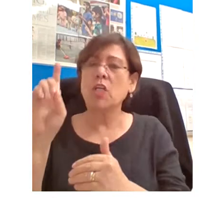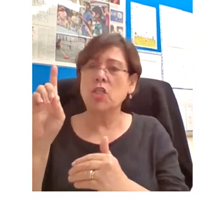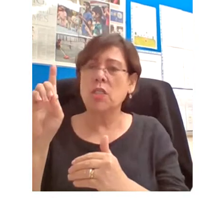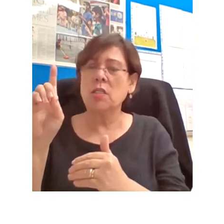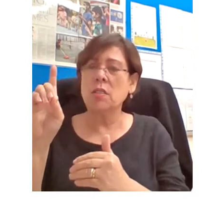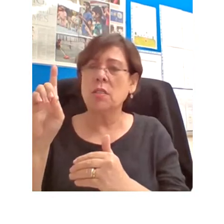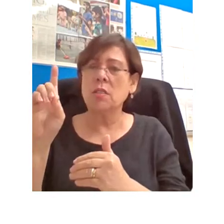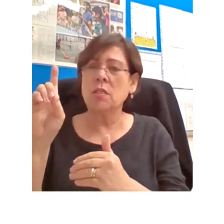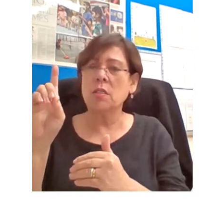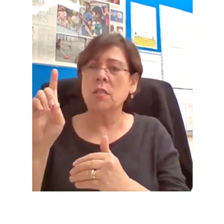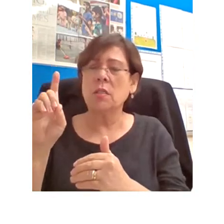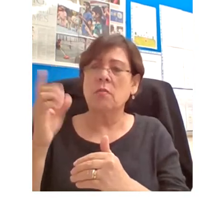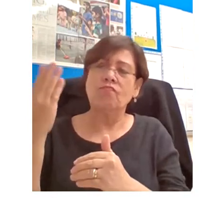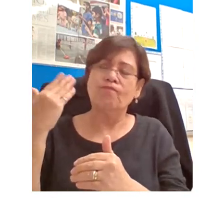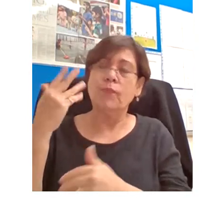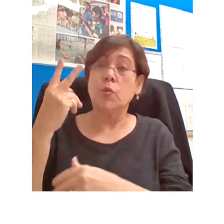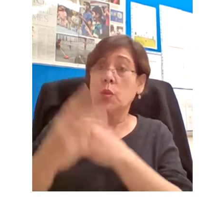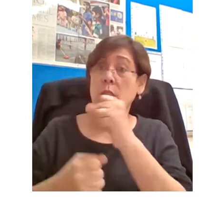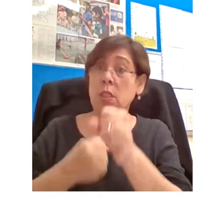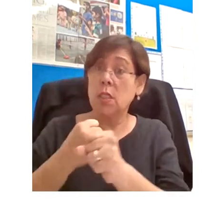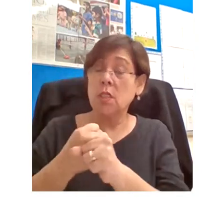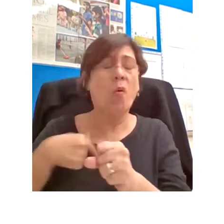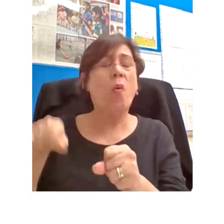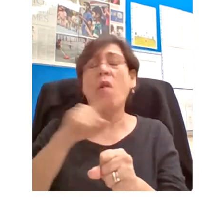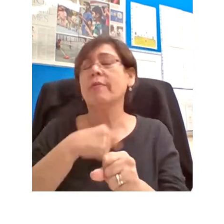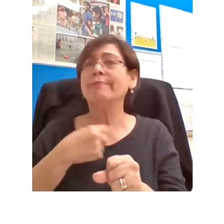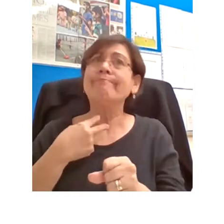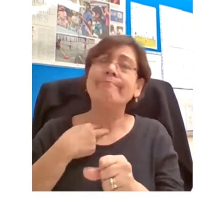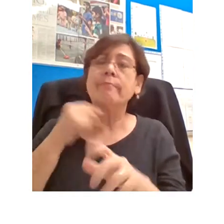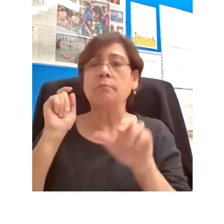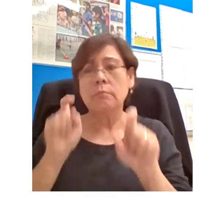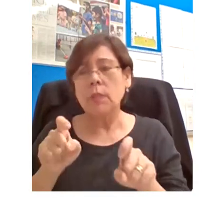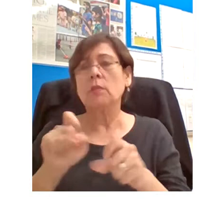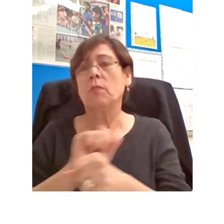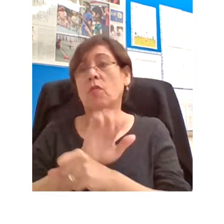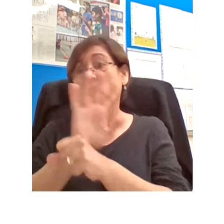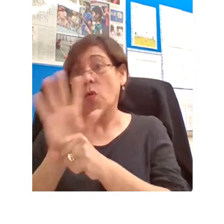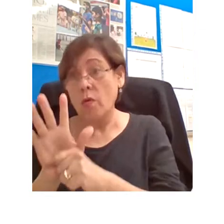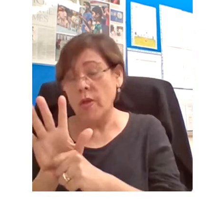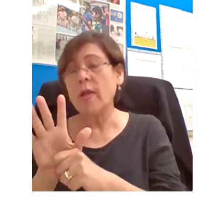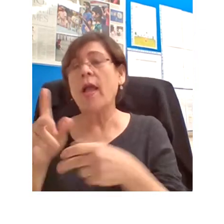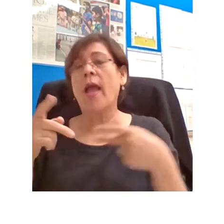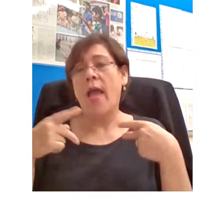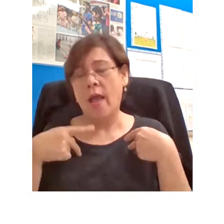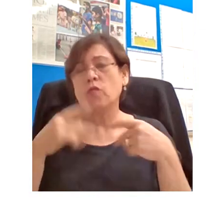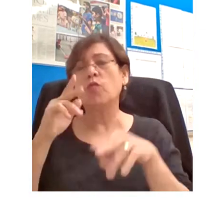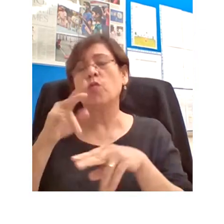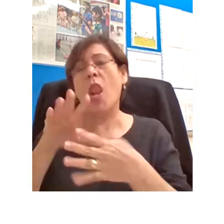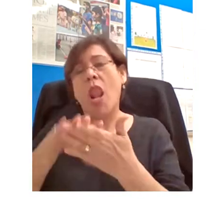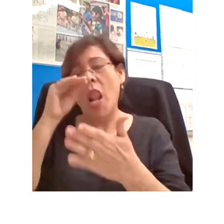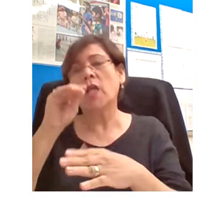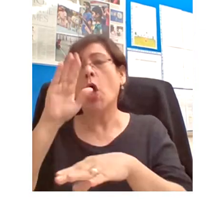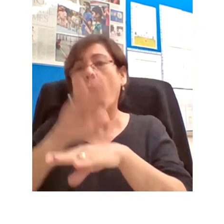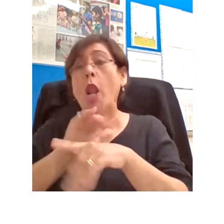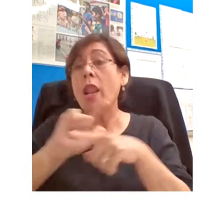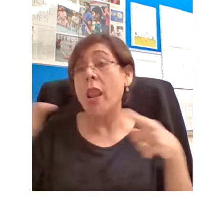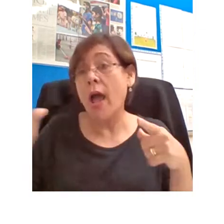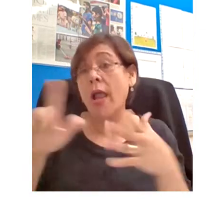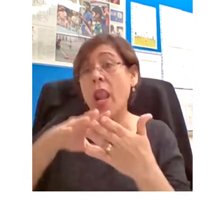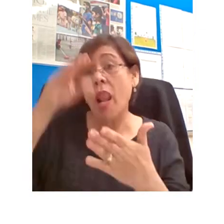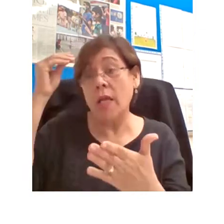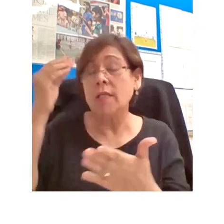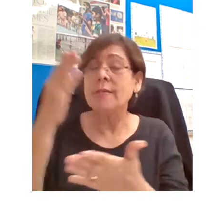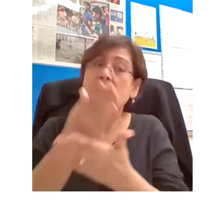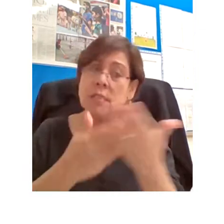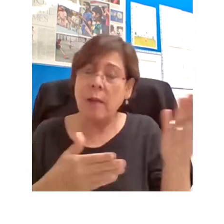course of the last two years, by sheer necessity, most of us have experienced some form of online learning, some version of a digital